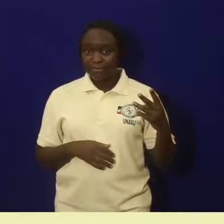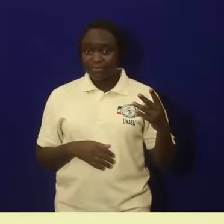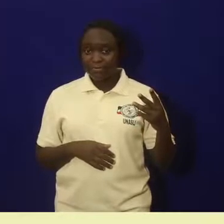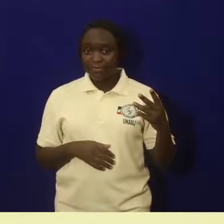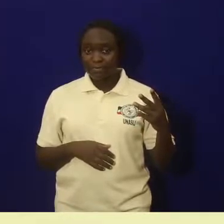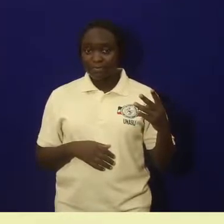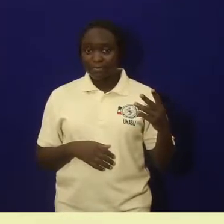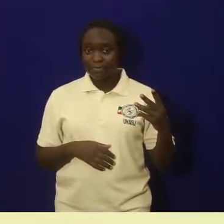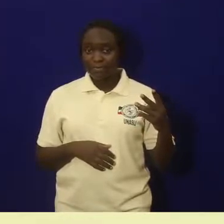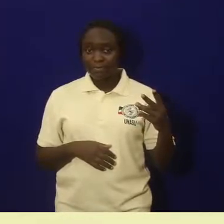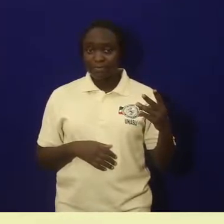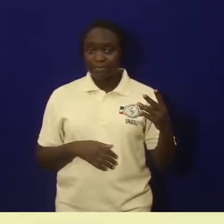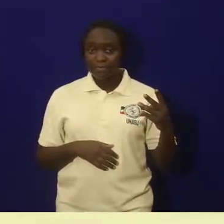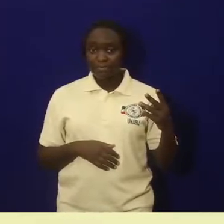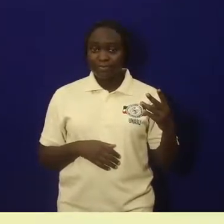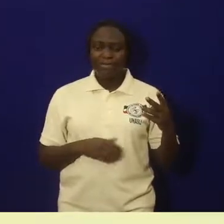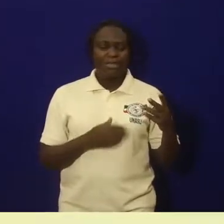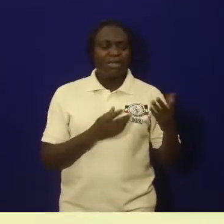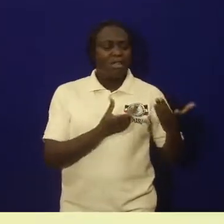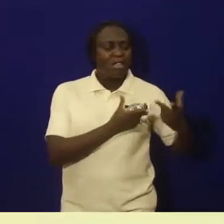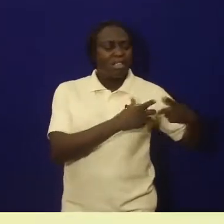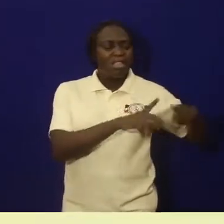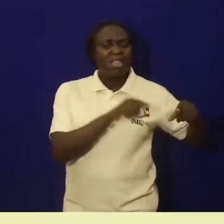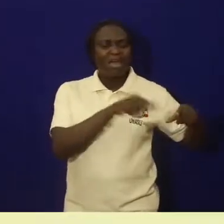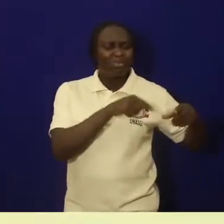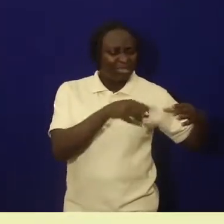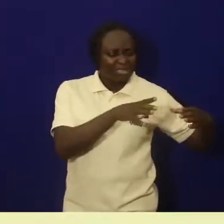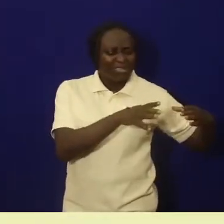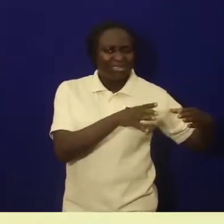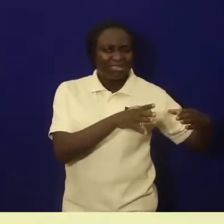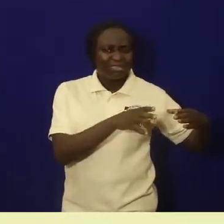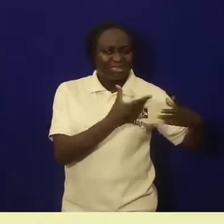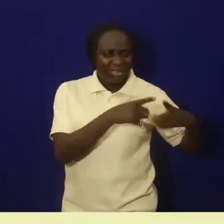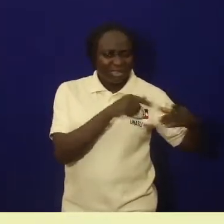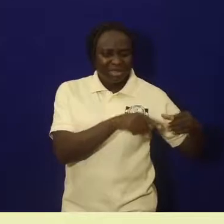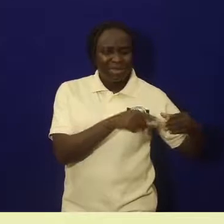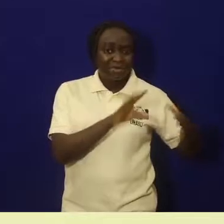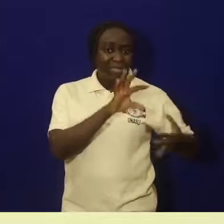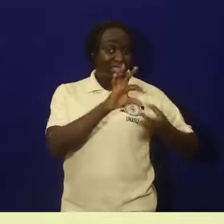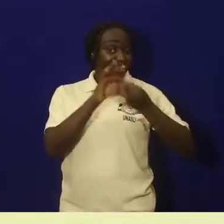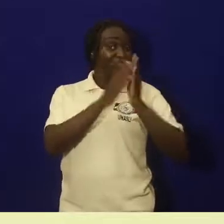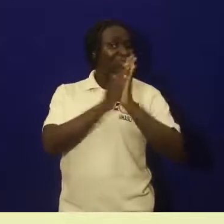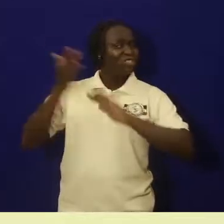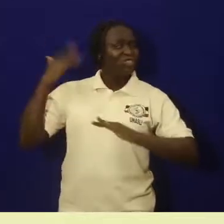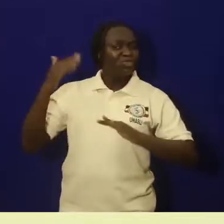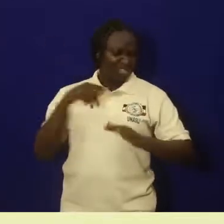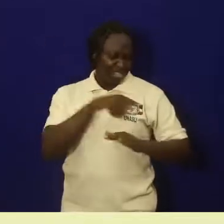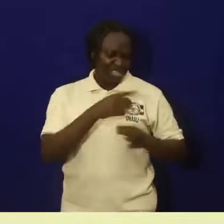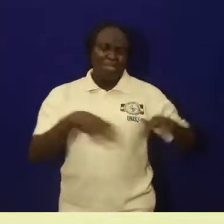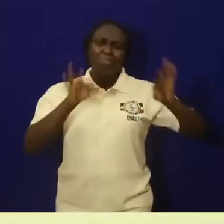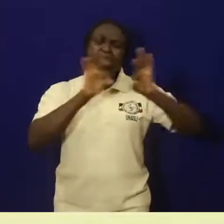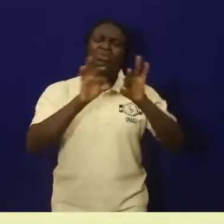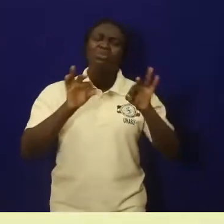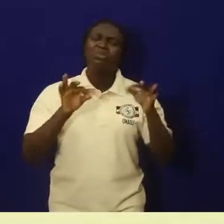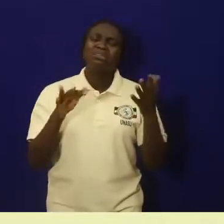of what importance is the linguistic source to historians?